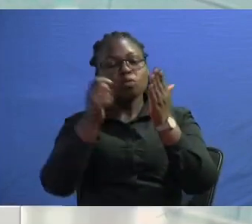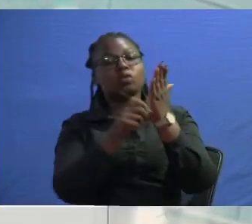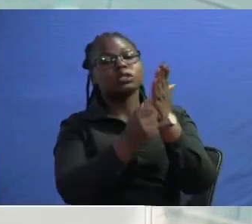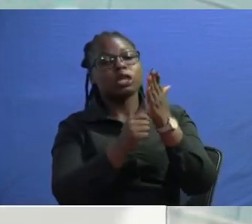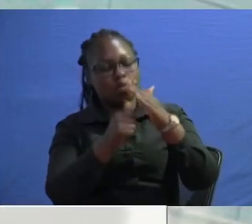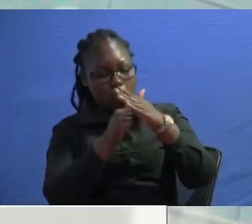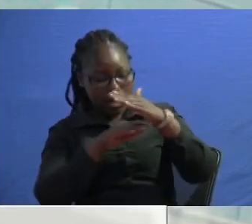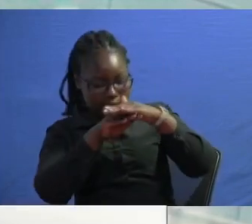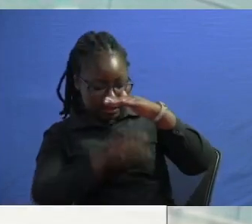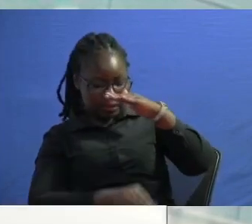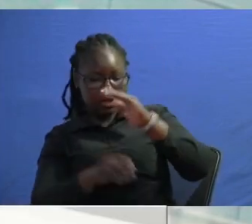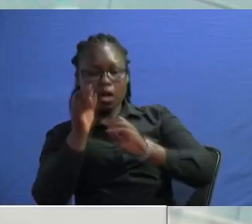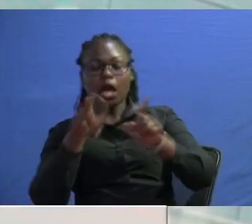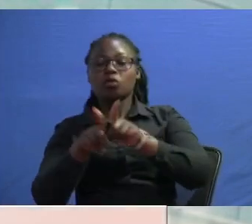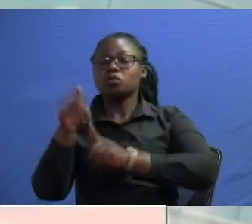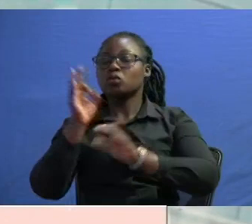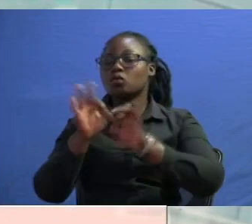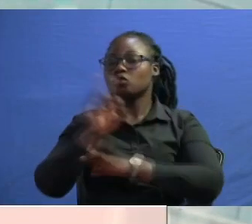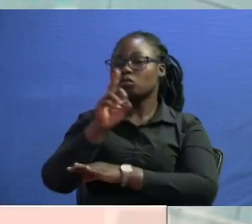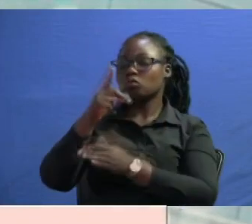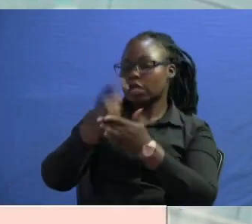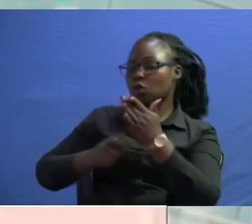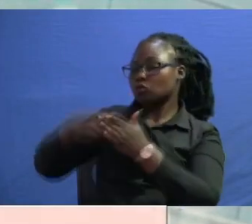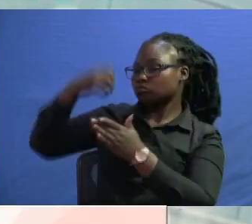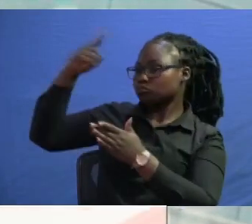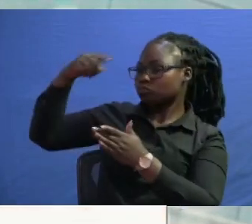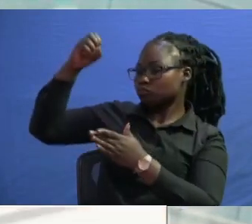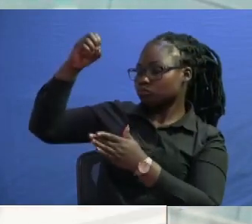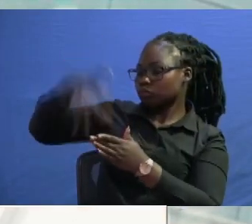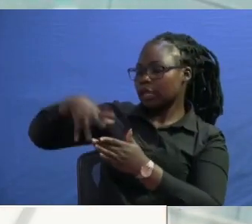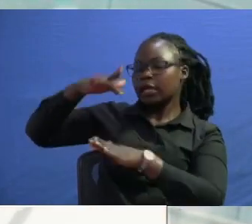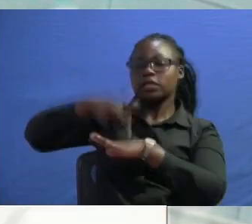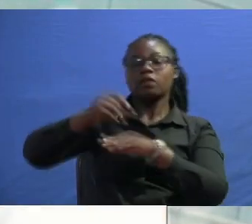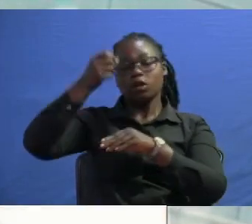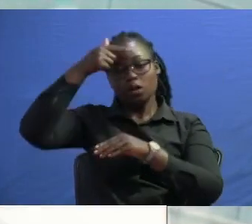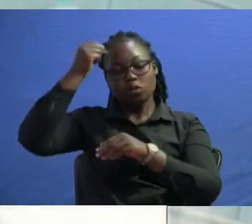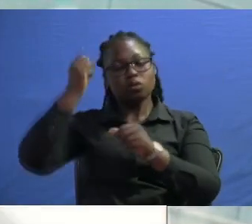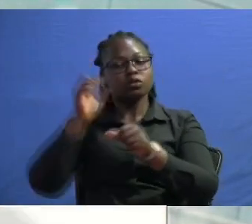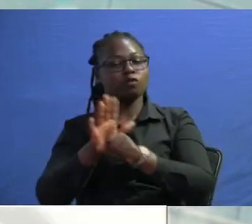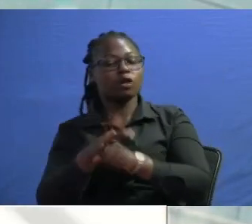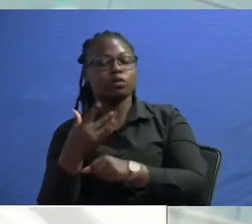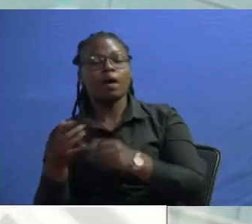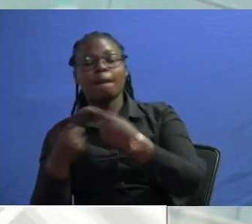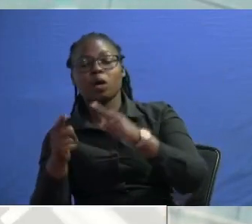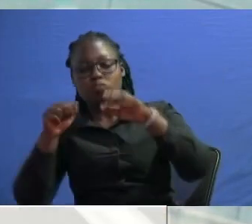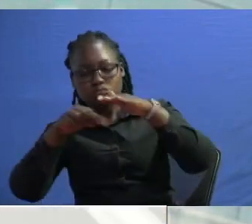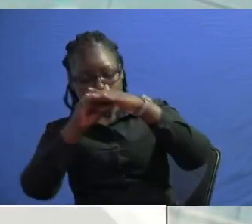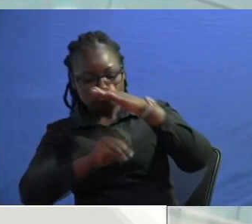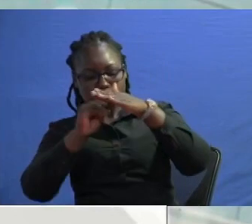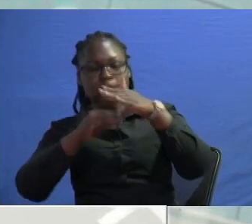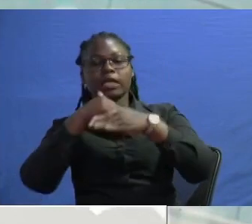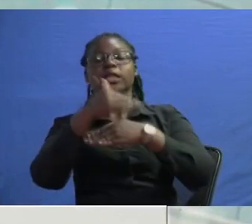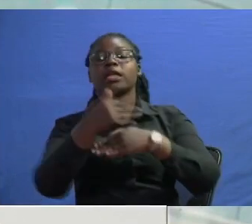even if you check at cost of electricity it has been affected because of a few things but it's going down in the next few days because of